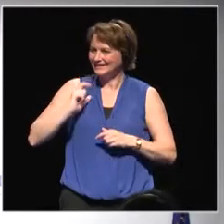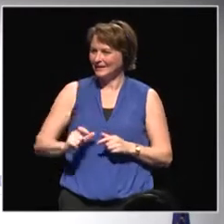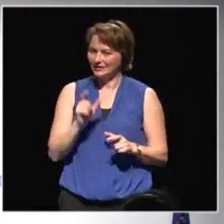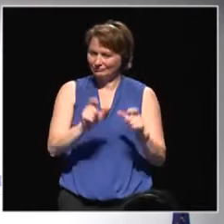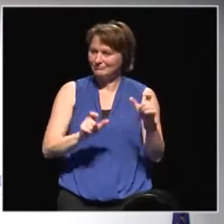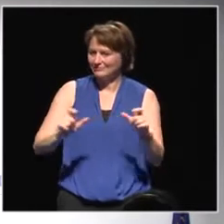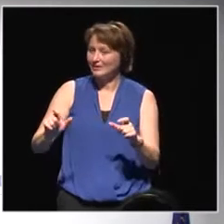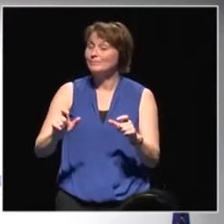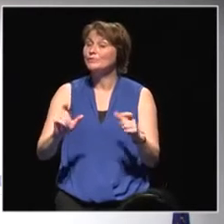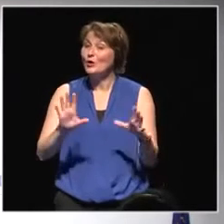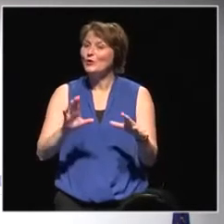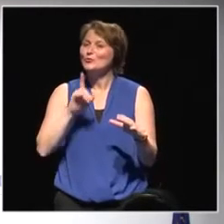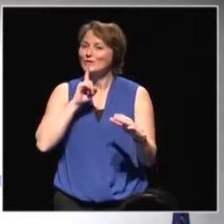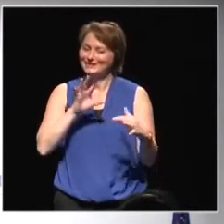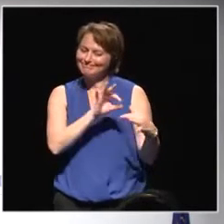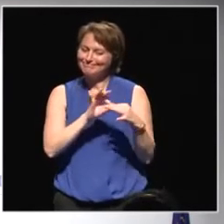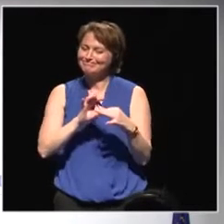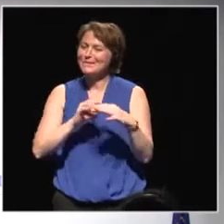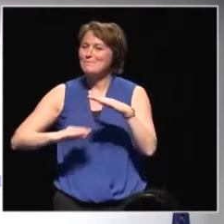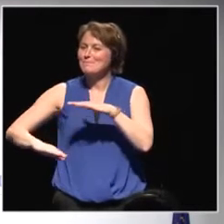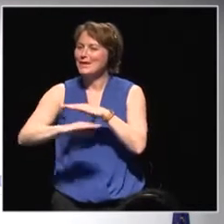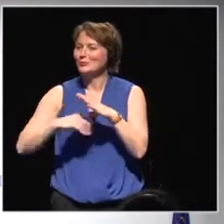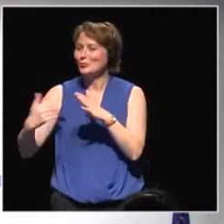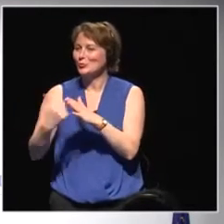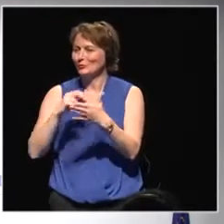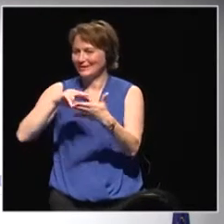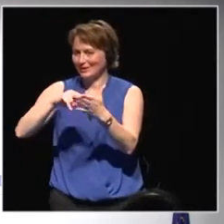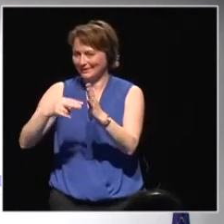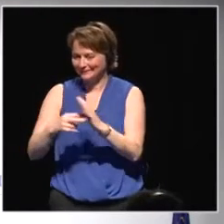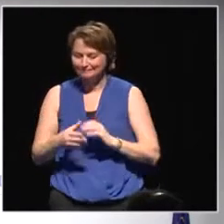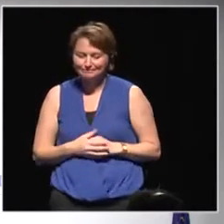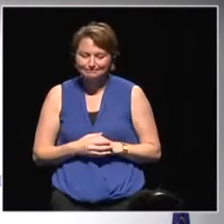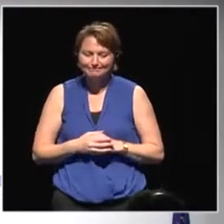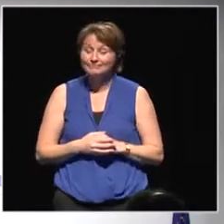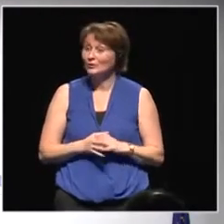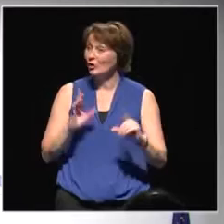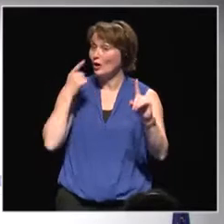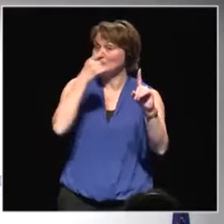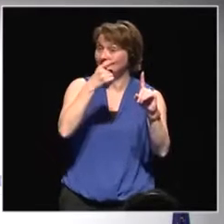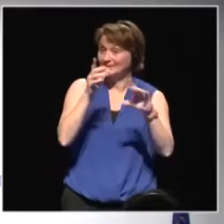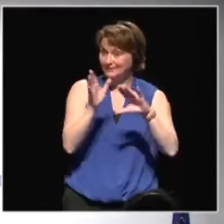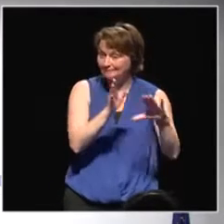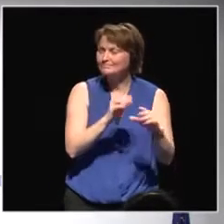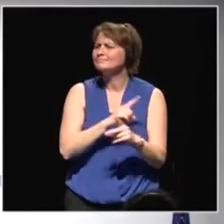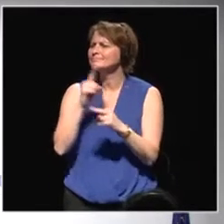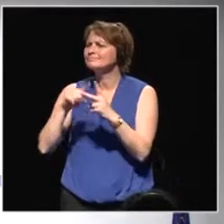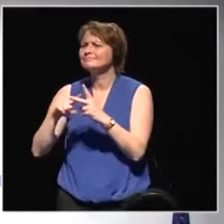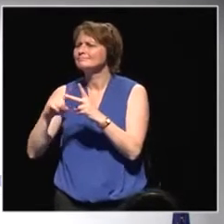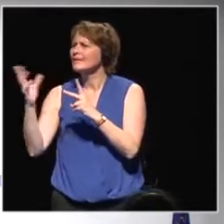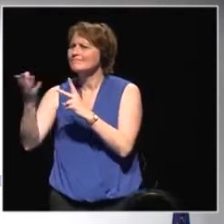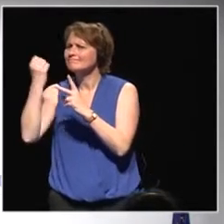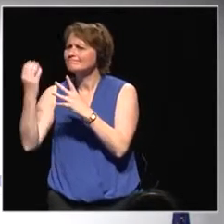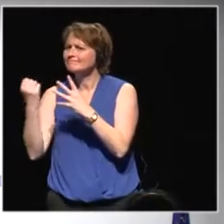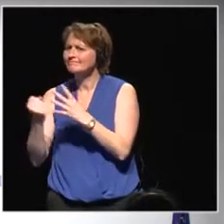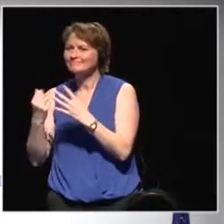technologies. So that was the objective. What were the outcomes? We've noted that